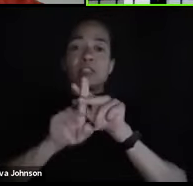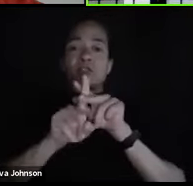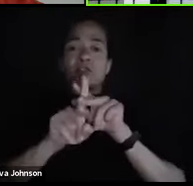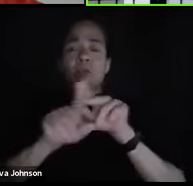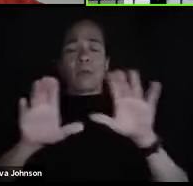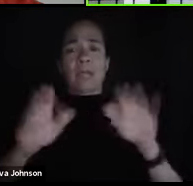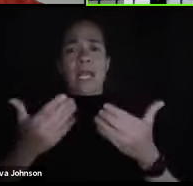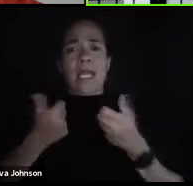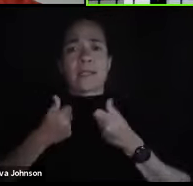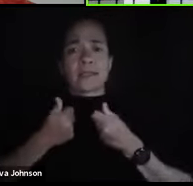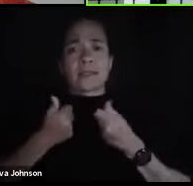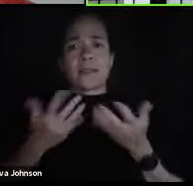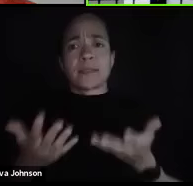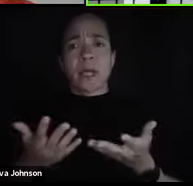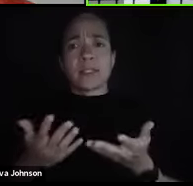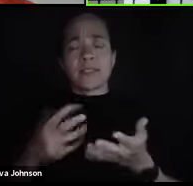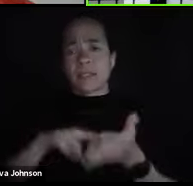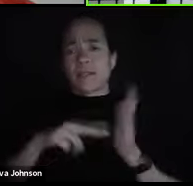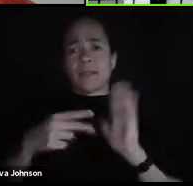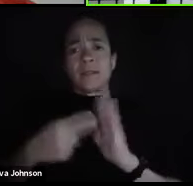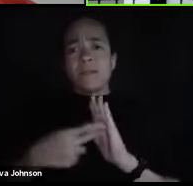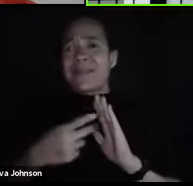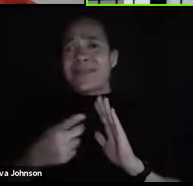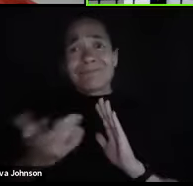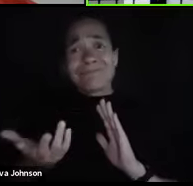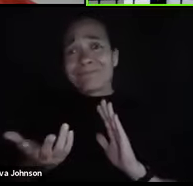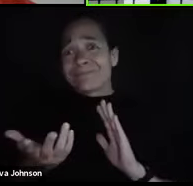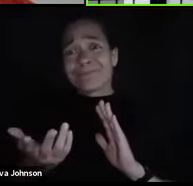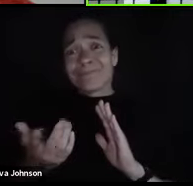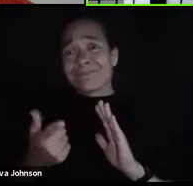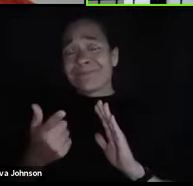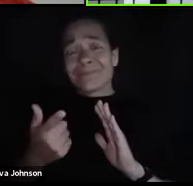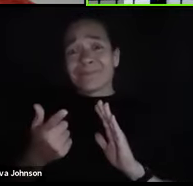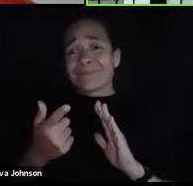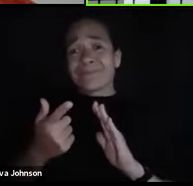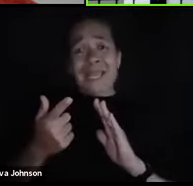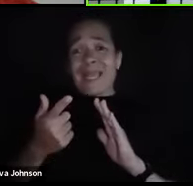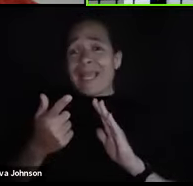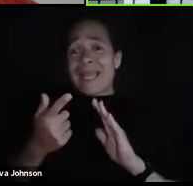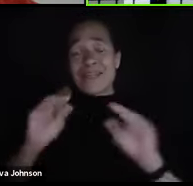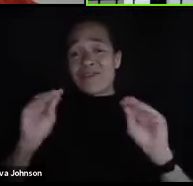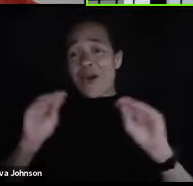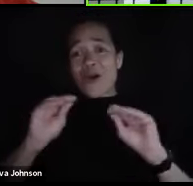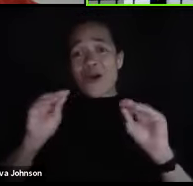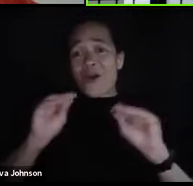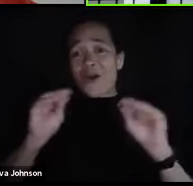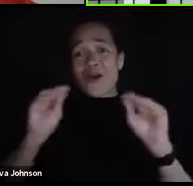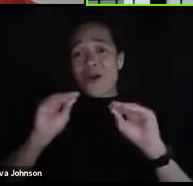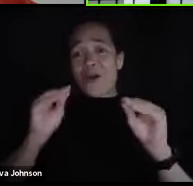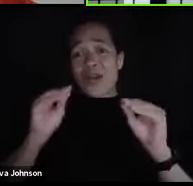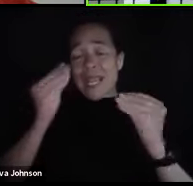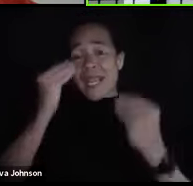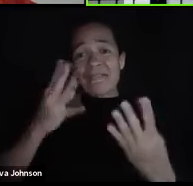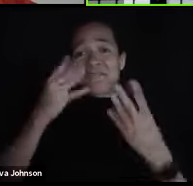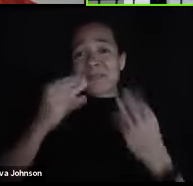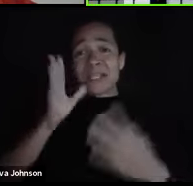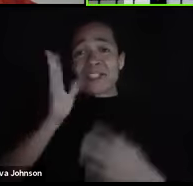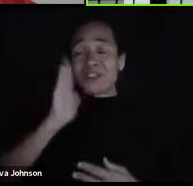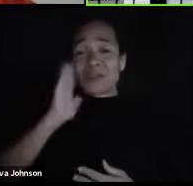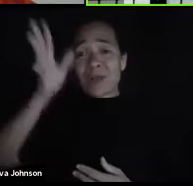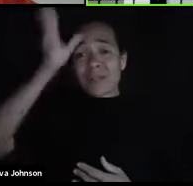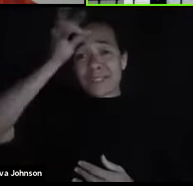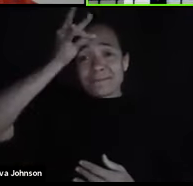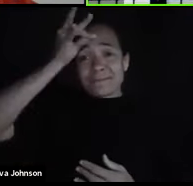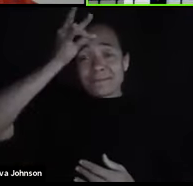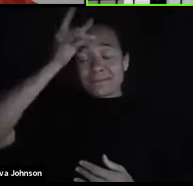means you're really not going to get any information to retain. So getting a good night's sleep before